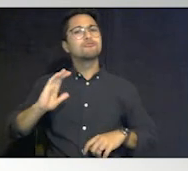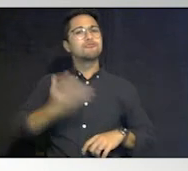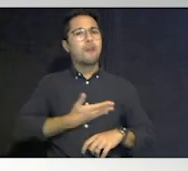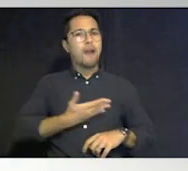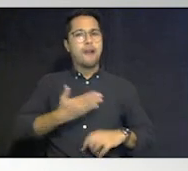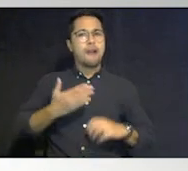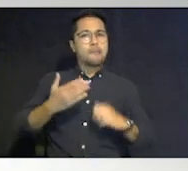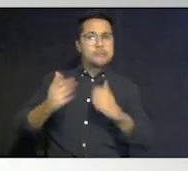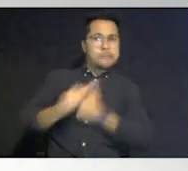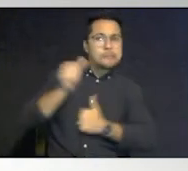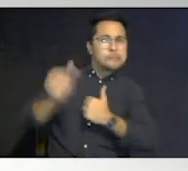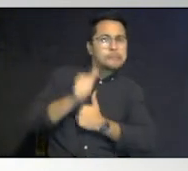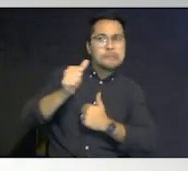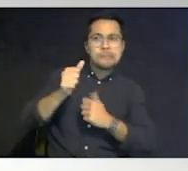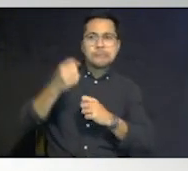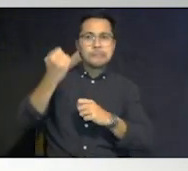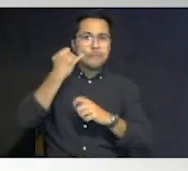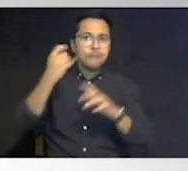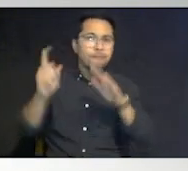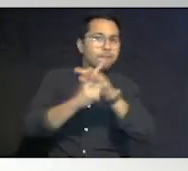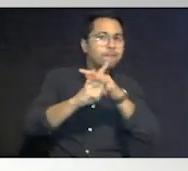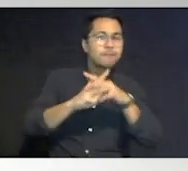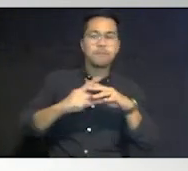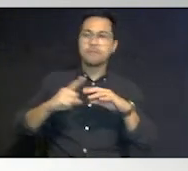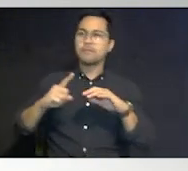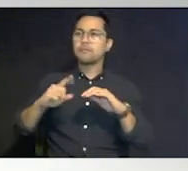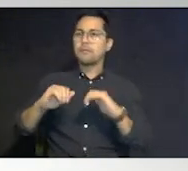then how we plan to address those those risks